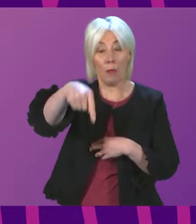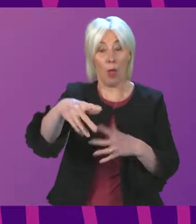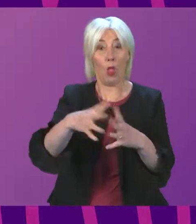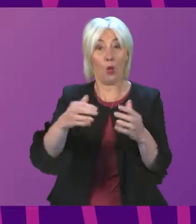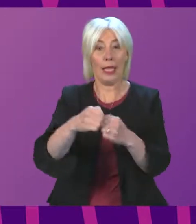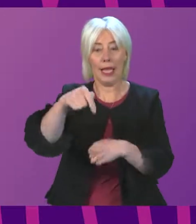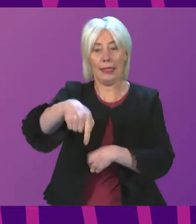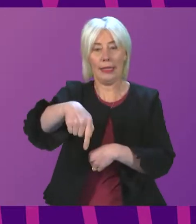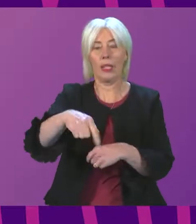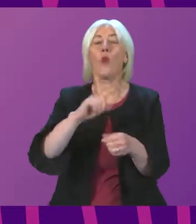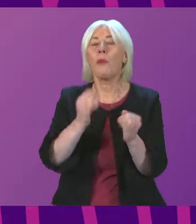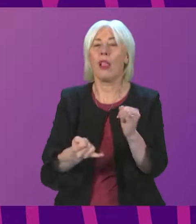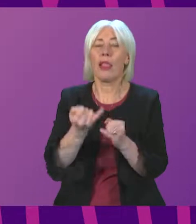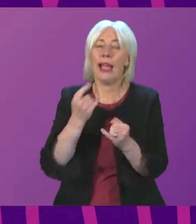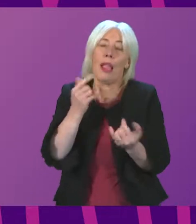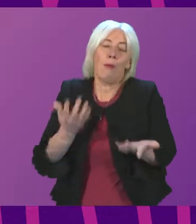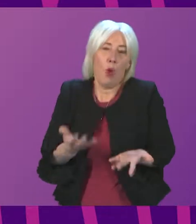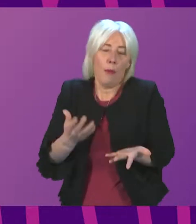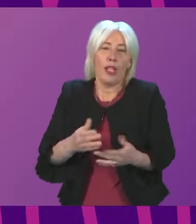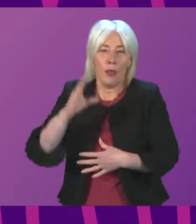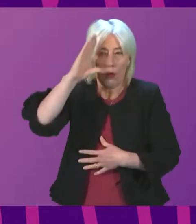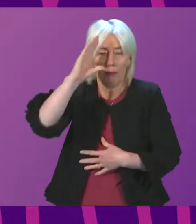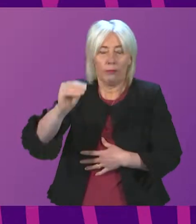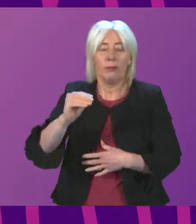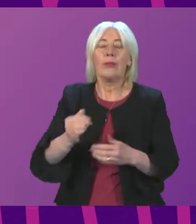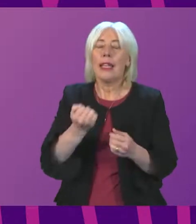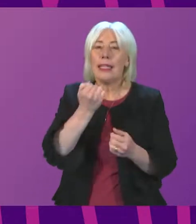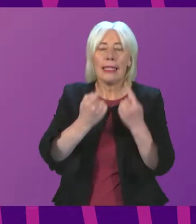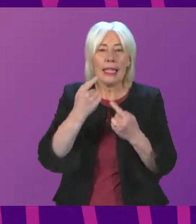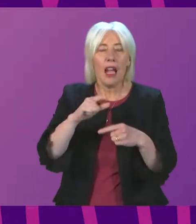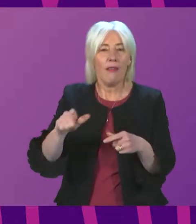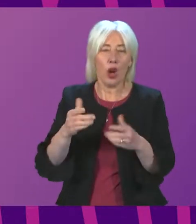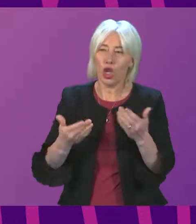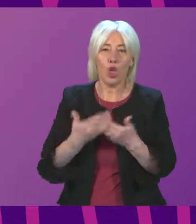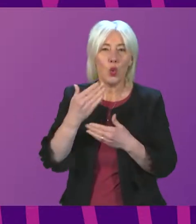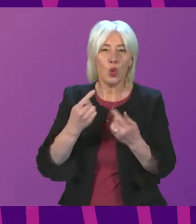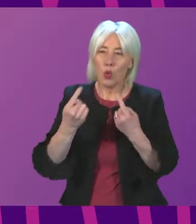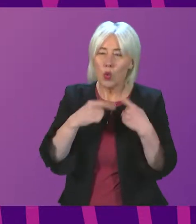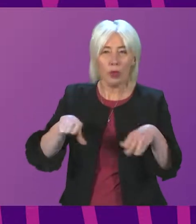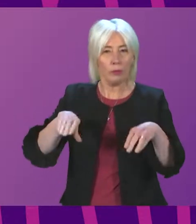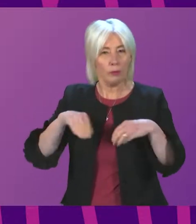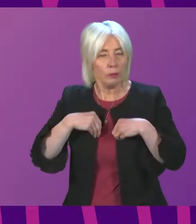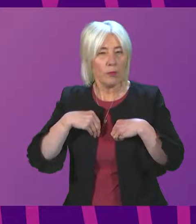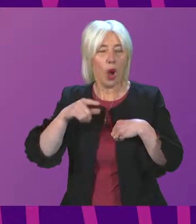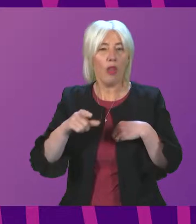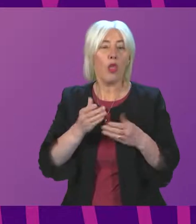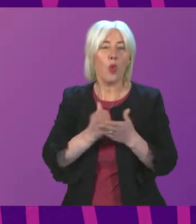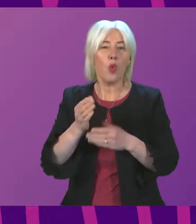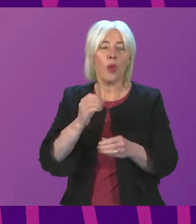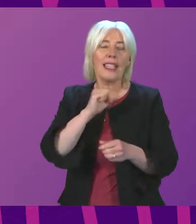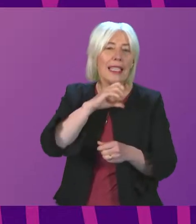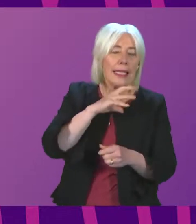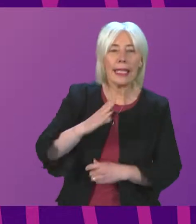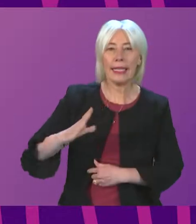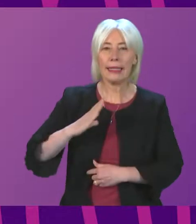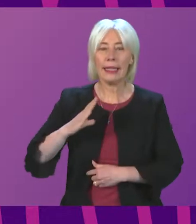will be the last, at least for now, that we report data for new cases, vaccinations and hospitalisations on Saturdays and Sundays. In